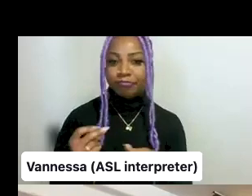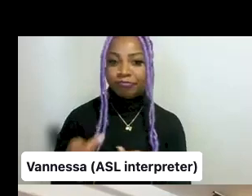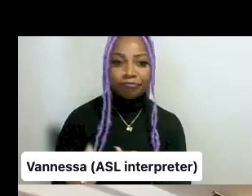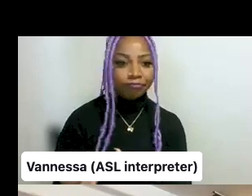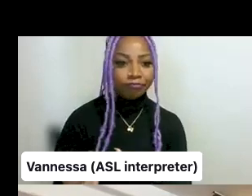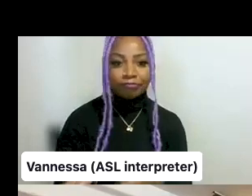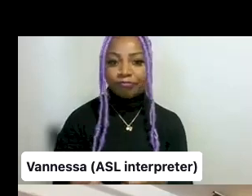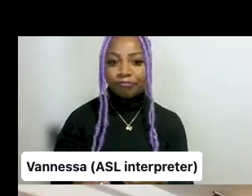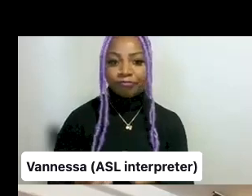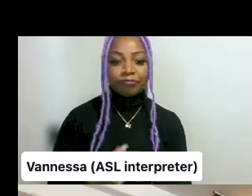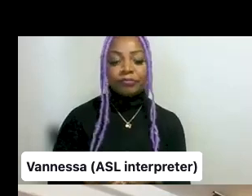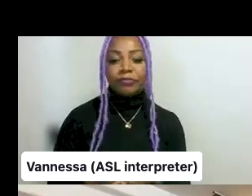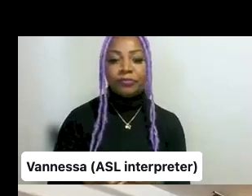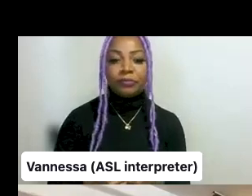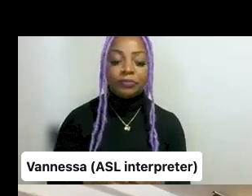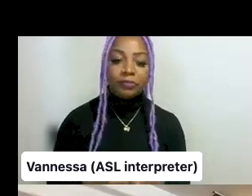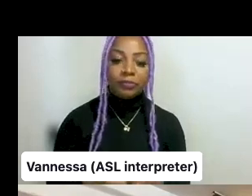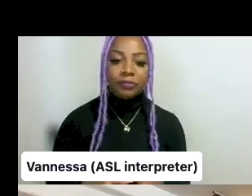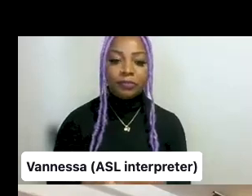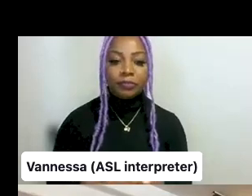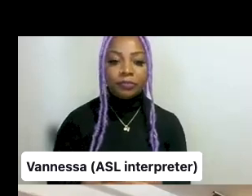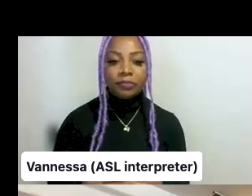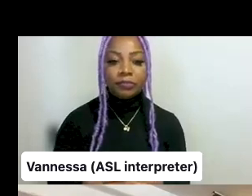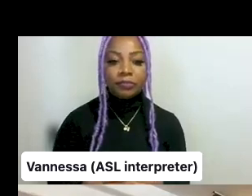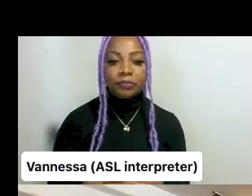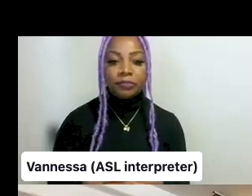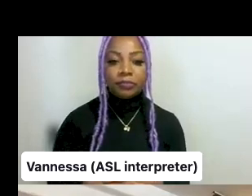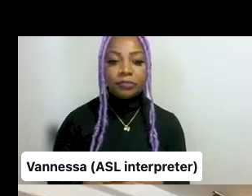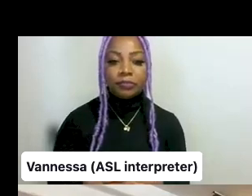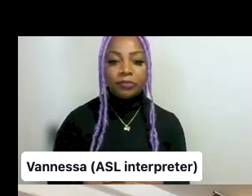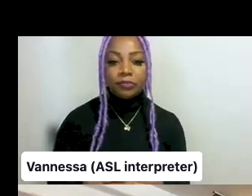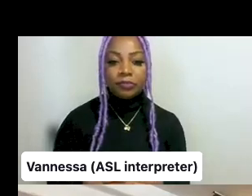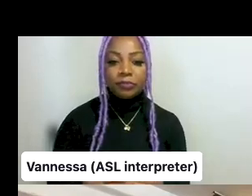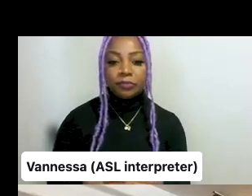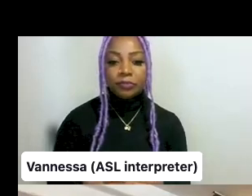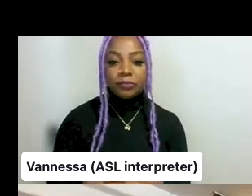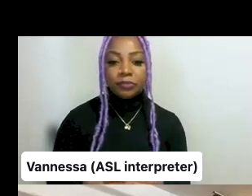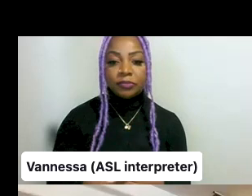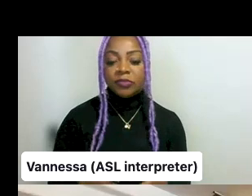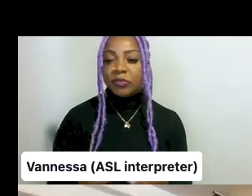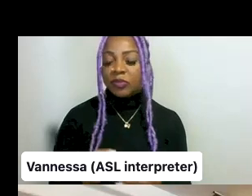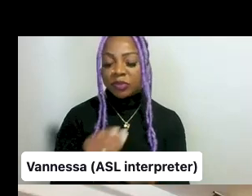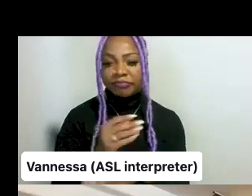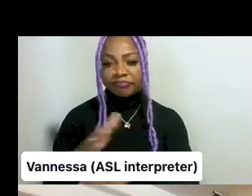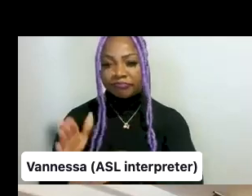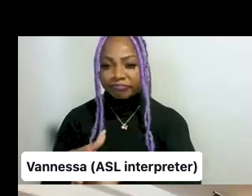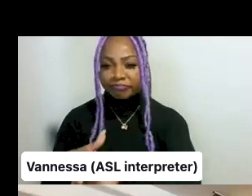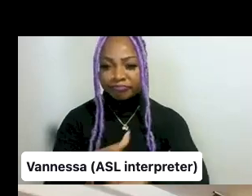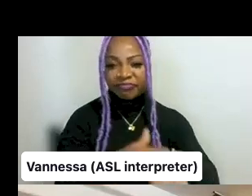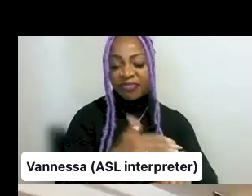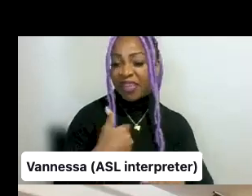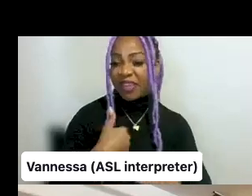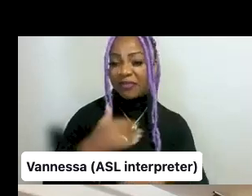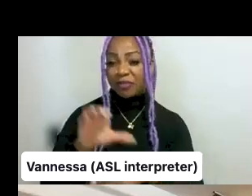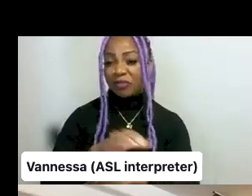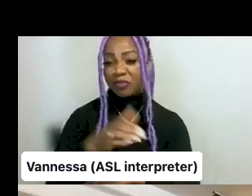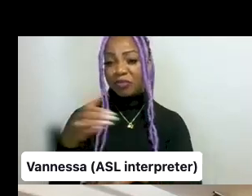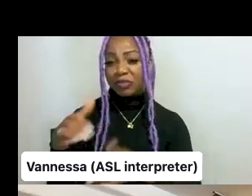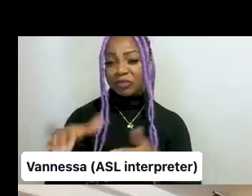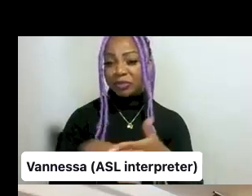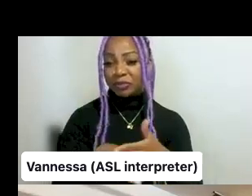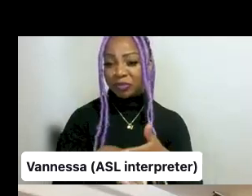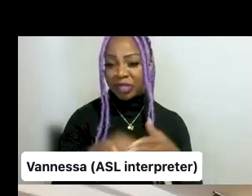make an entire book. So we told everyone, okay, you have sort of over the Christmas break to come up with a contribution. Um,